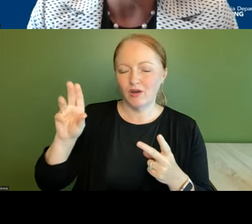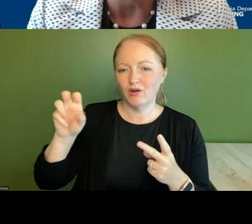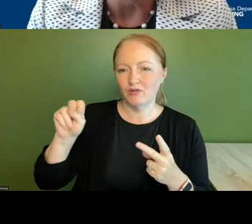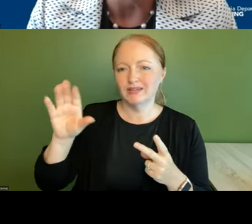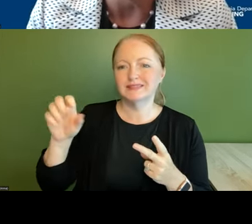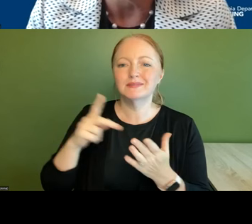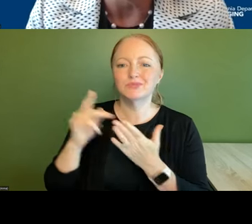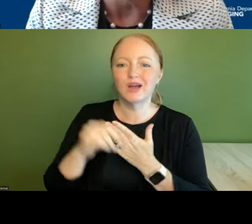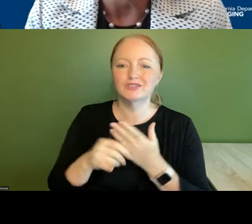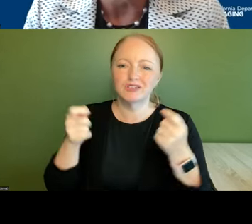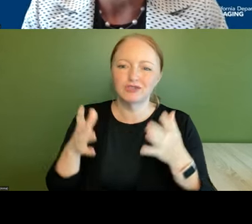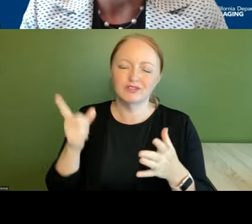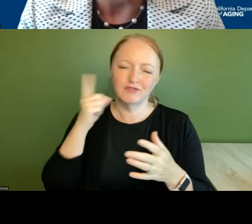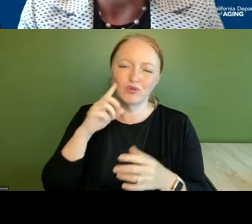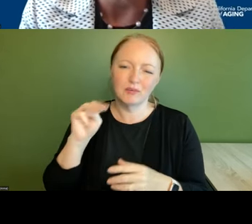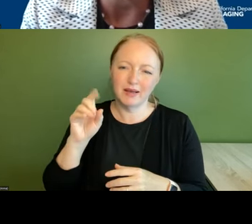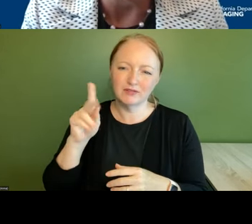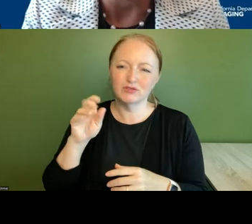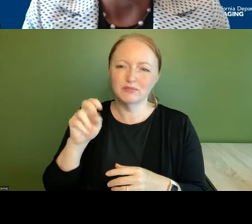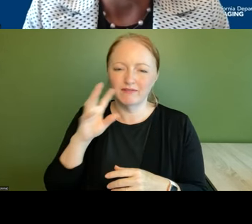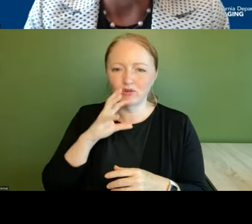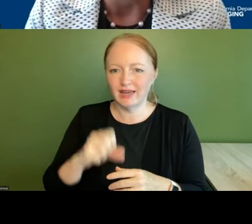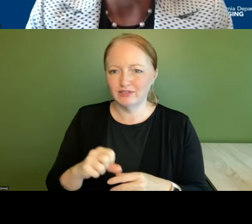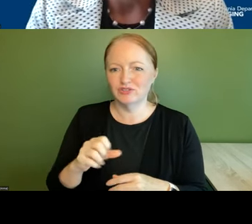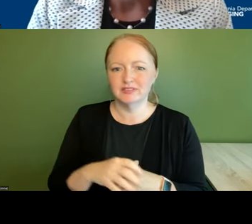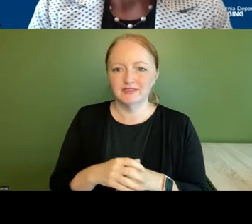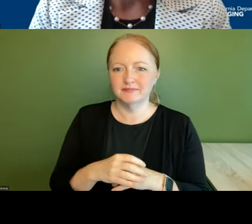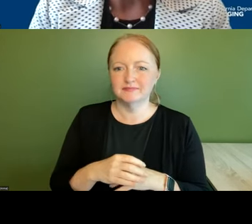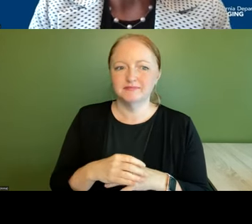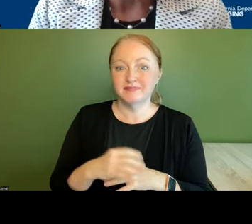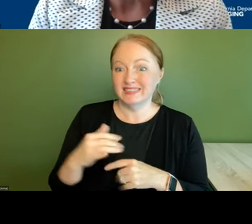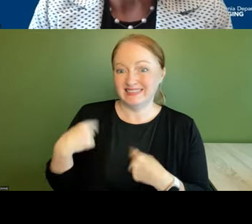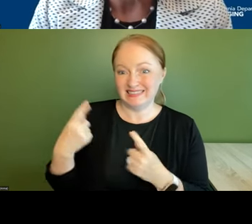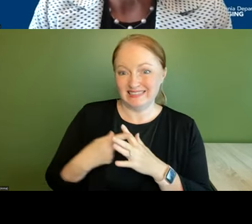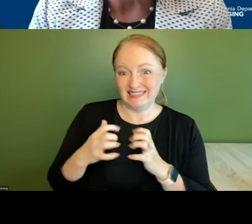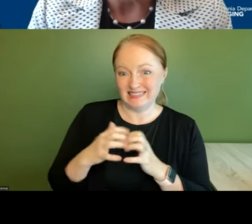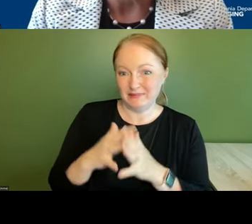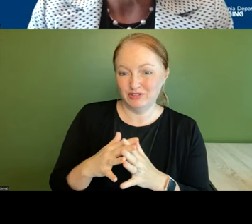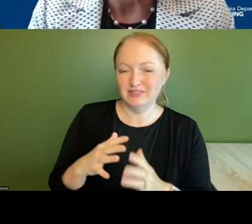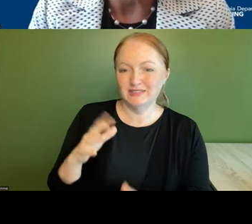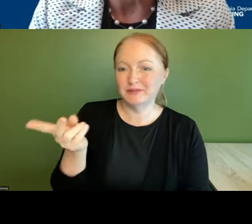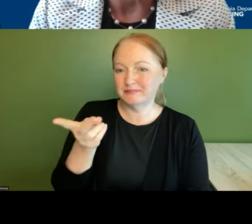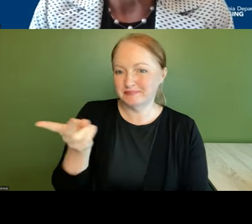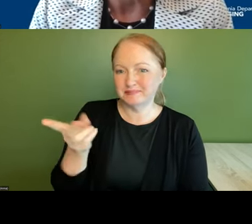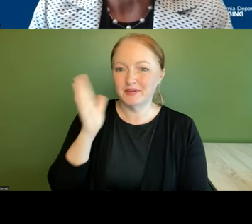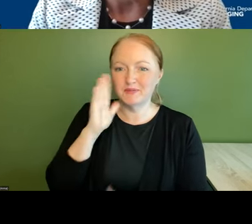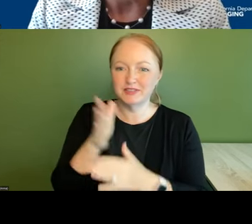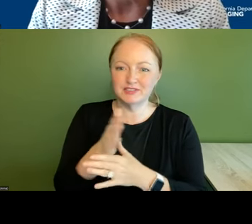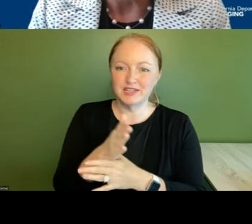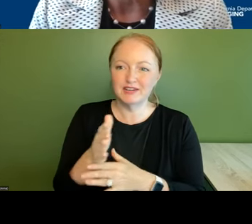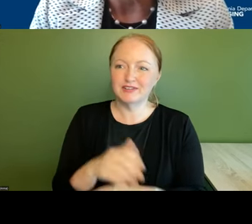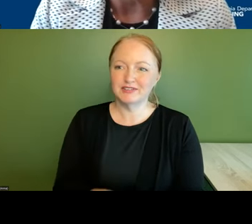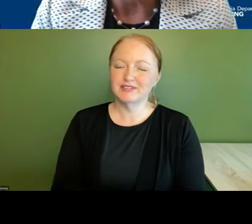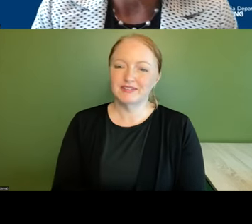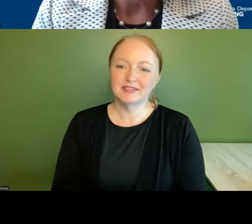director for the master plan for aging nearly since inception um so fernando and amanda are going to share with us